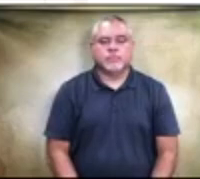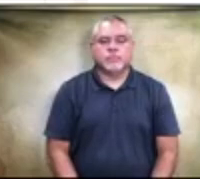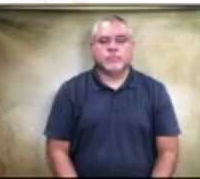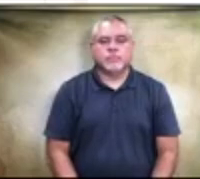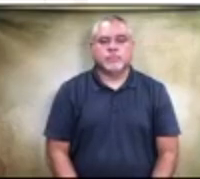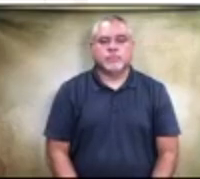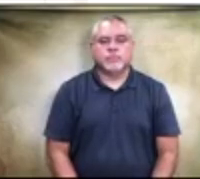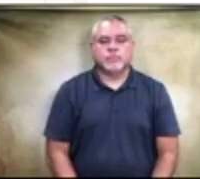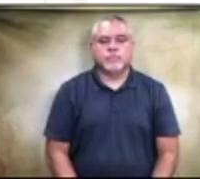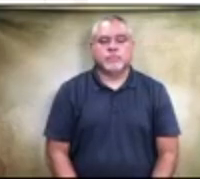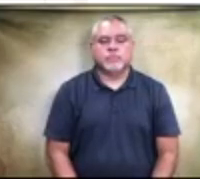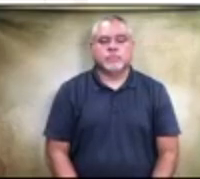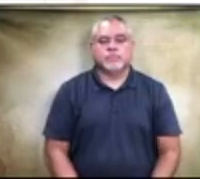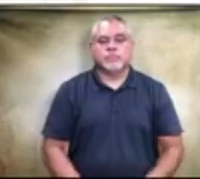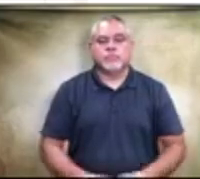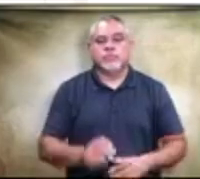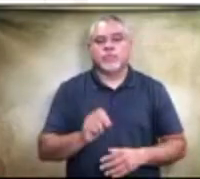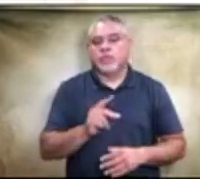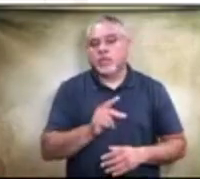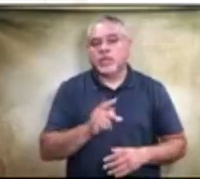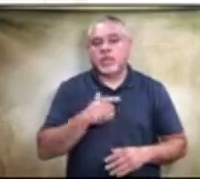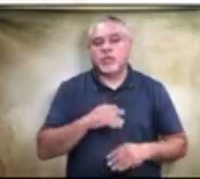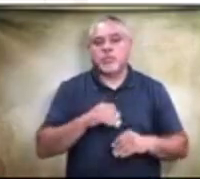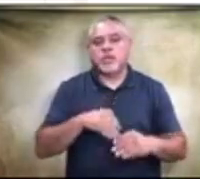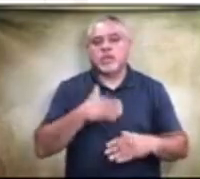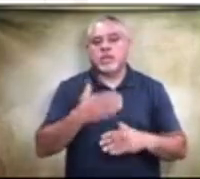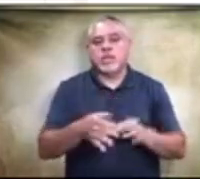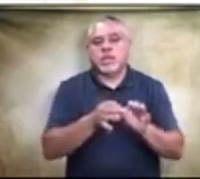Okay. I will move on to the next item on the agenda.